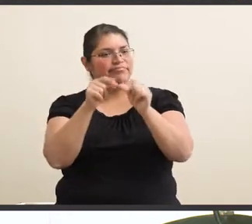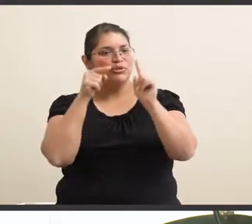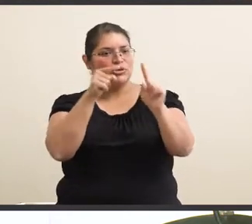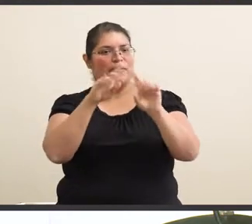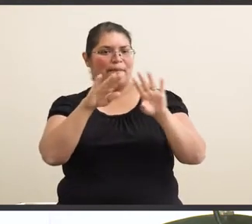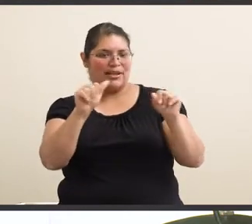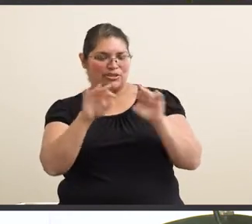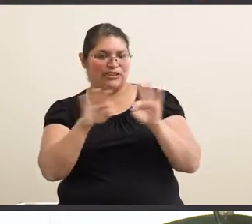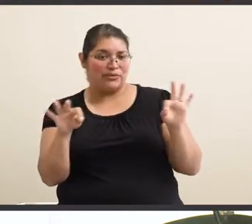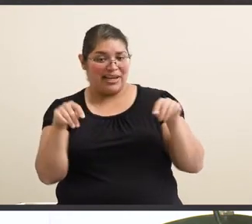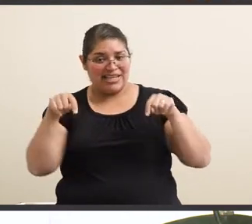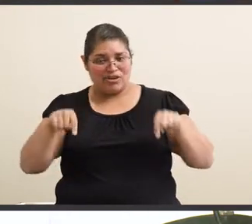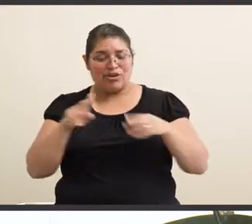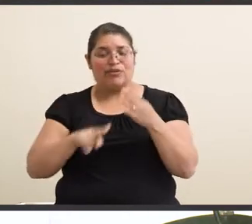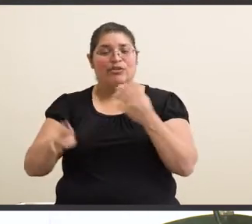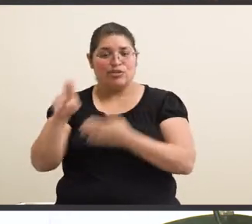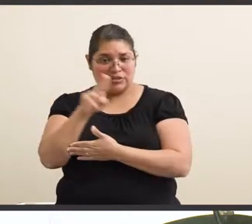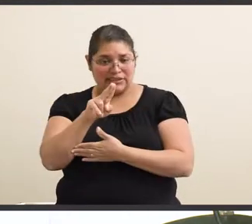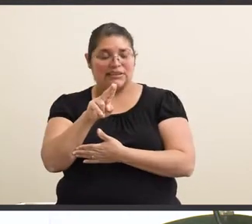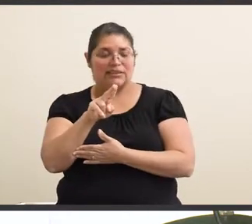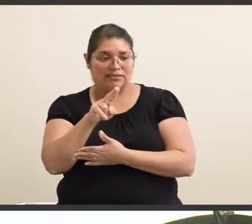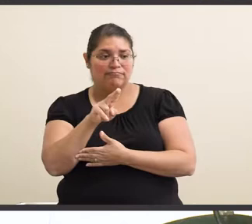a bachelor's degree here at the university.